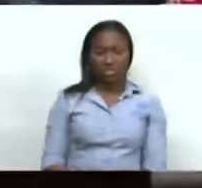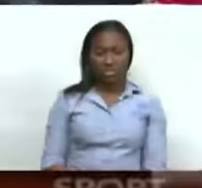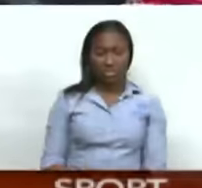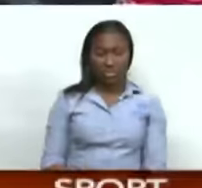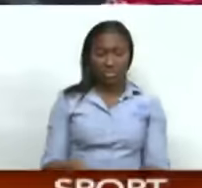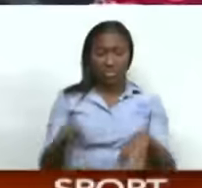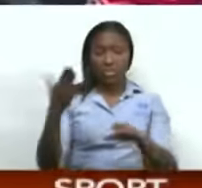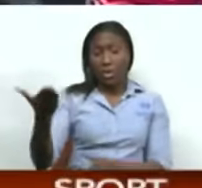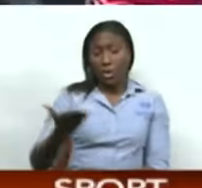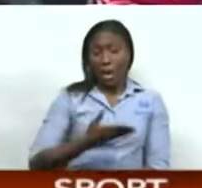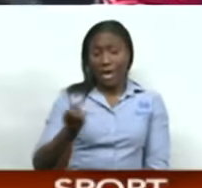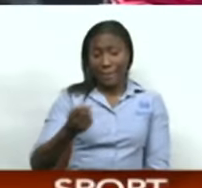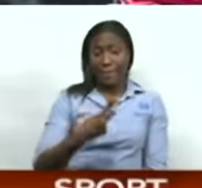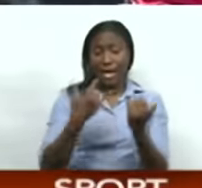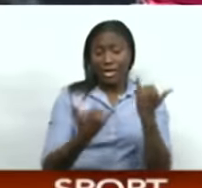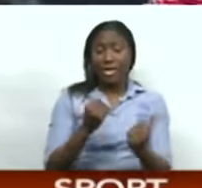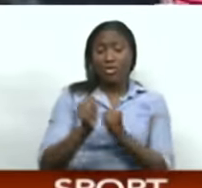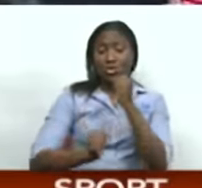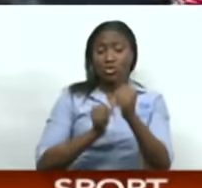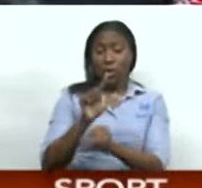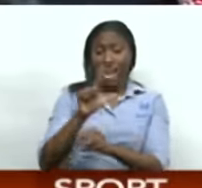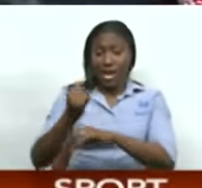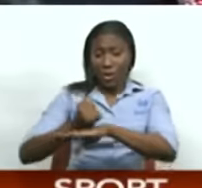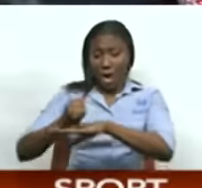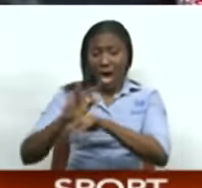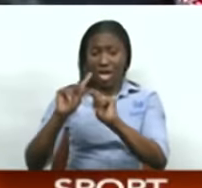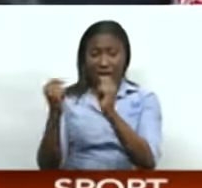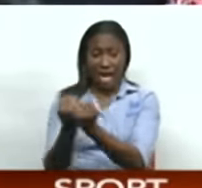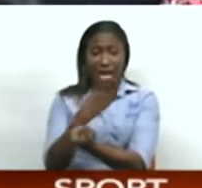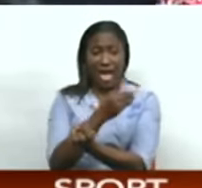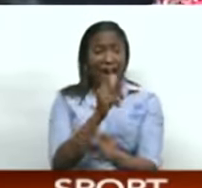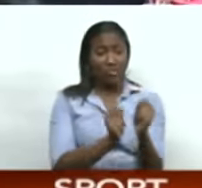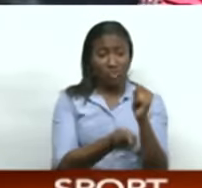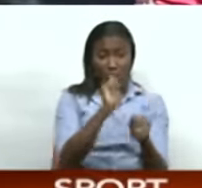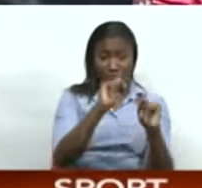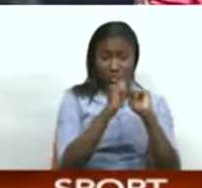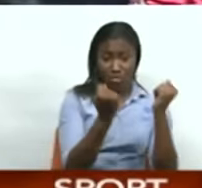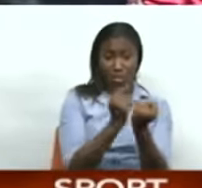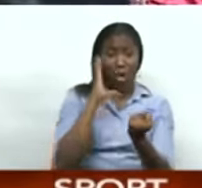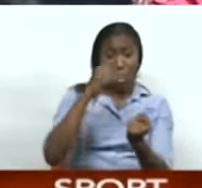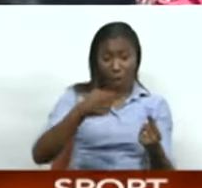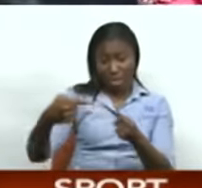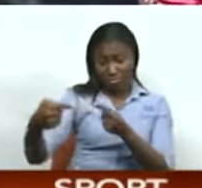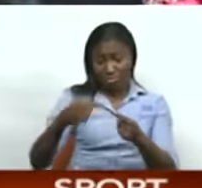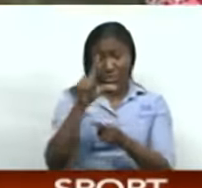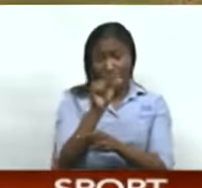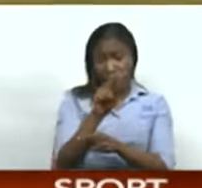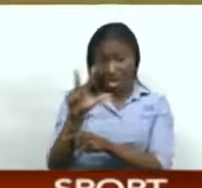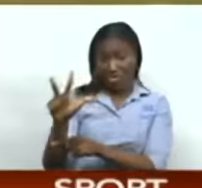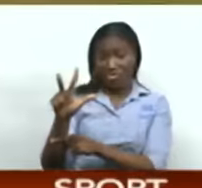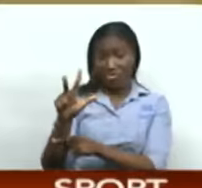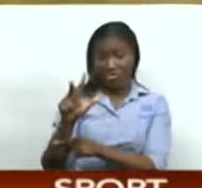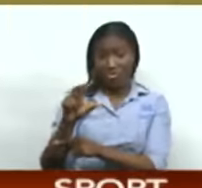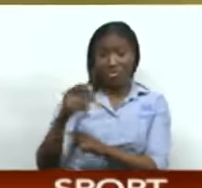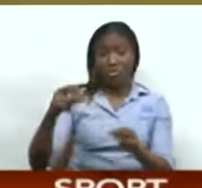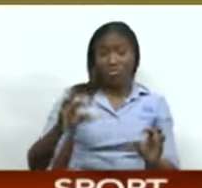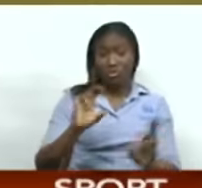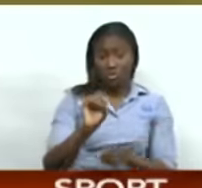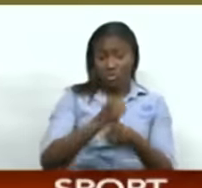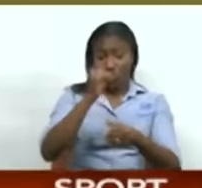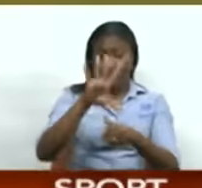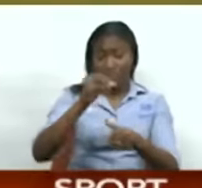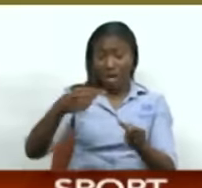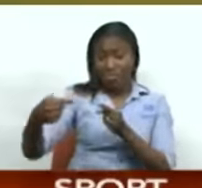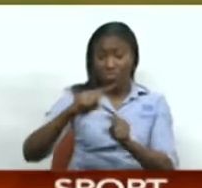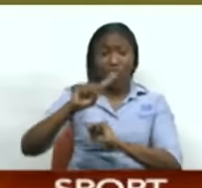Welcome back. It's time for Sport Now. The Leeward Islands Hurricanes and the Trinidad-Tobago Red Force will clash for the 2023 CG United Super 50 title